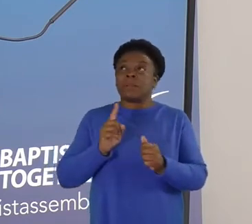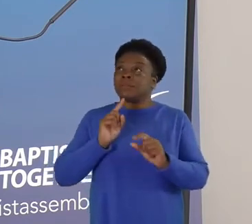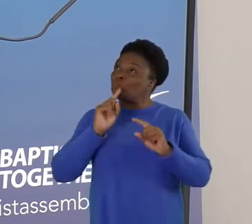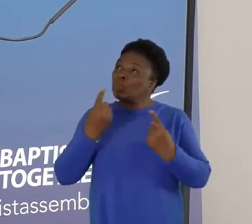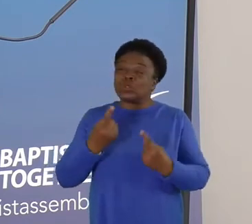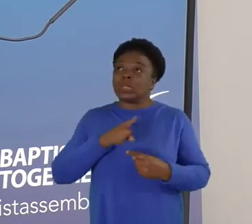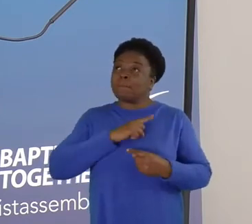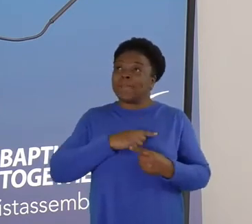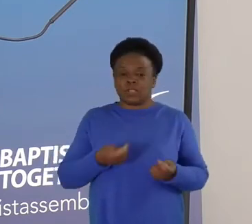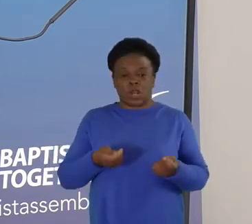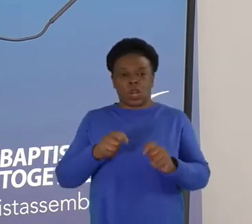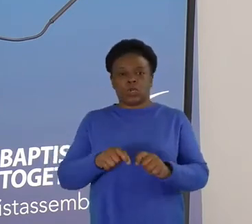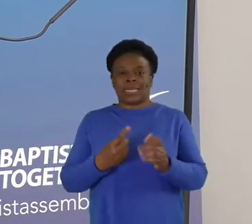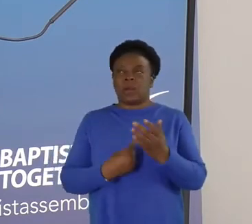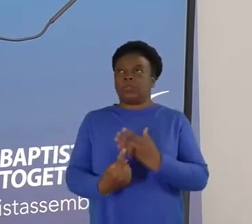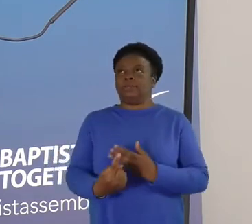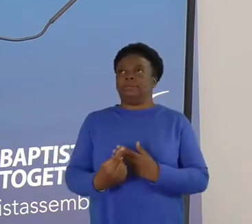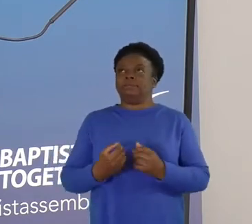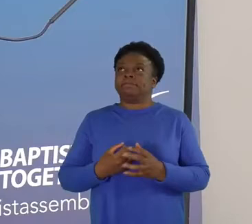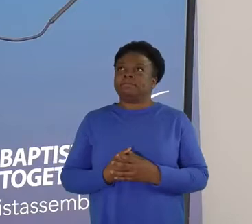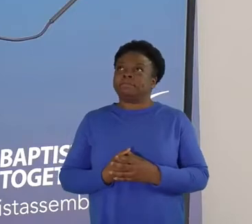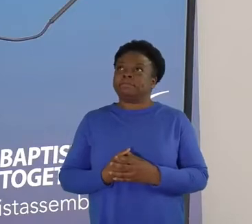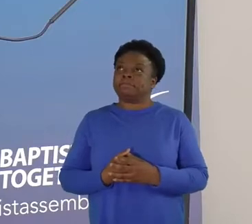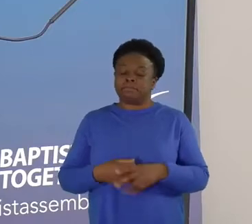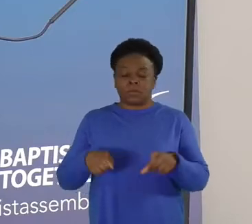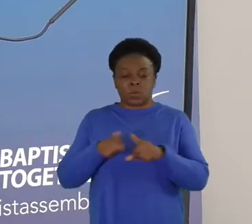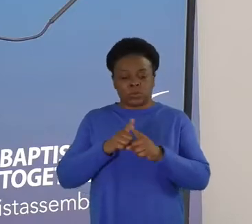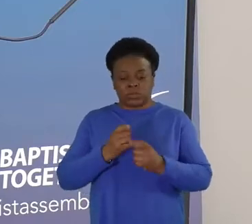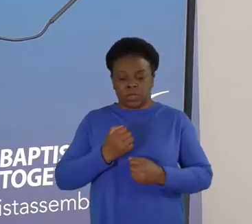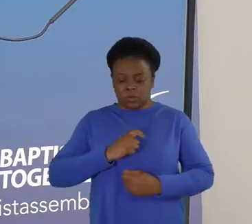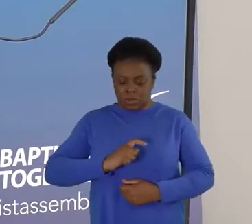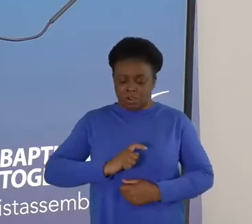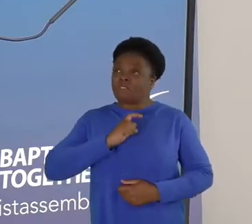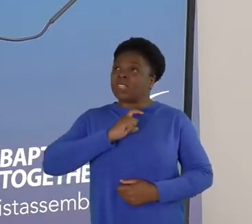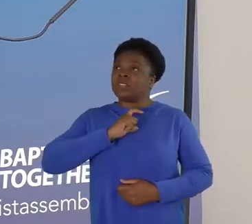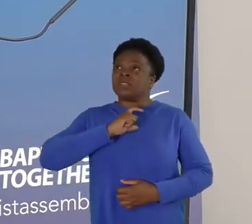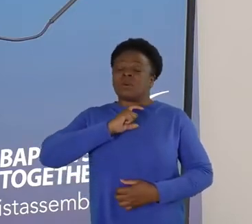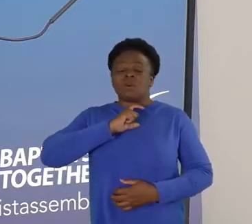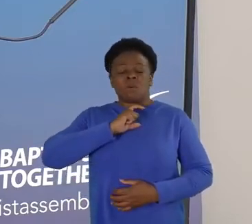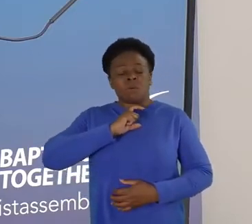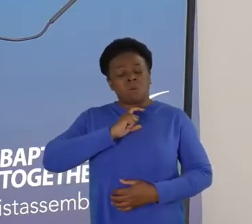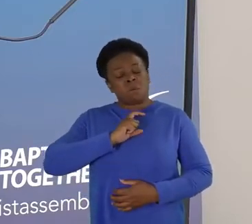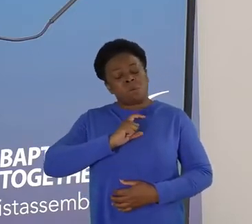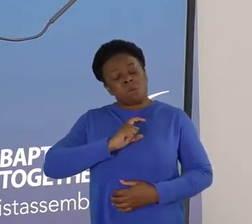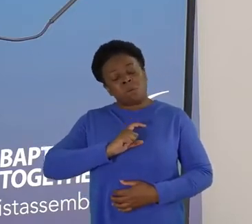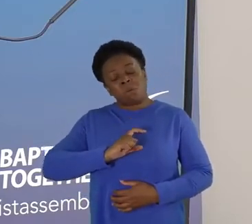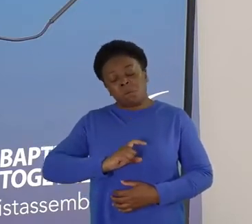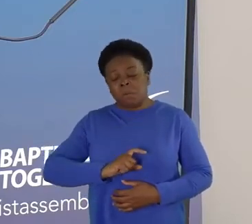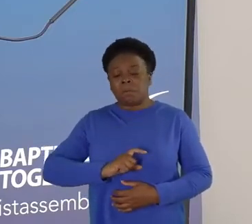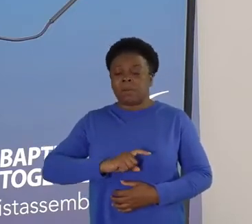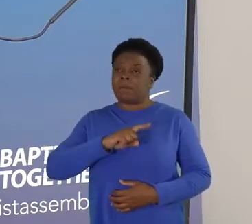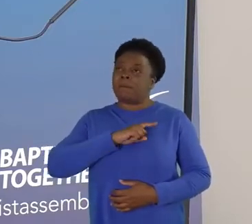We lament the loss of confidence many of us have experienced as a result of this pandemic.